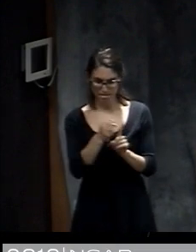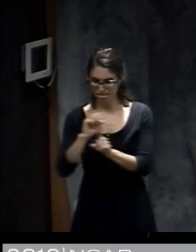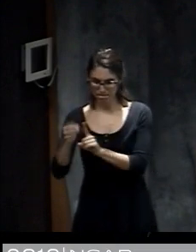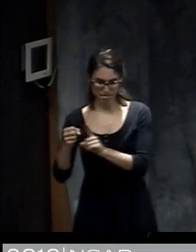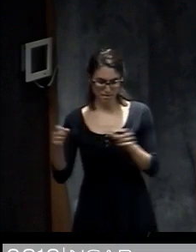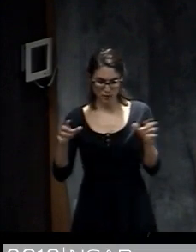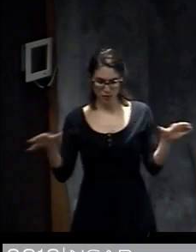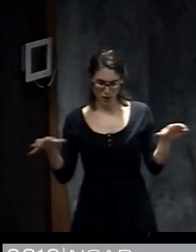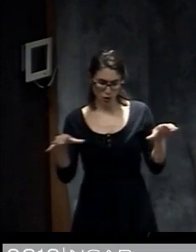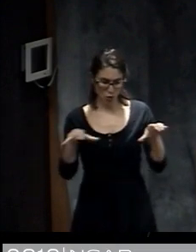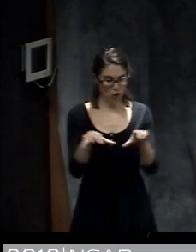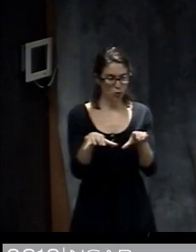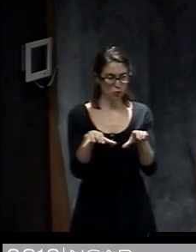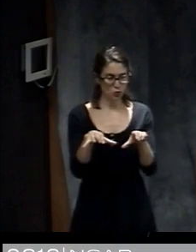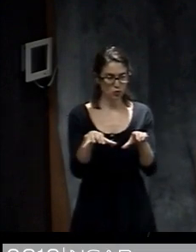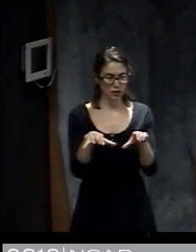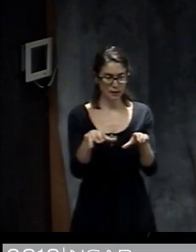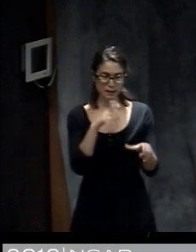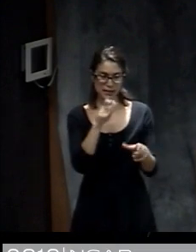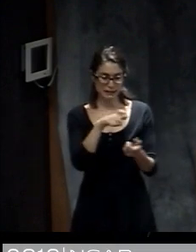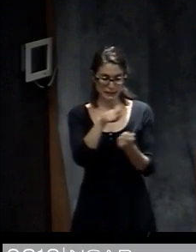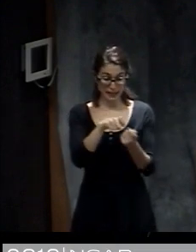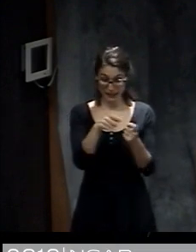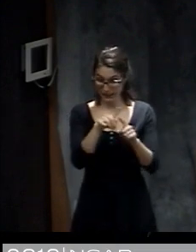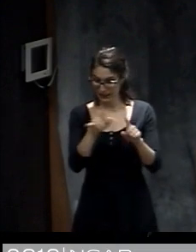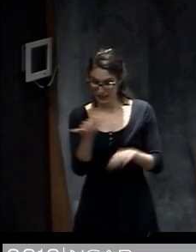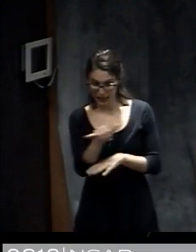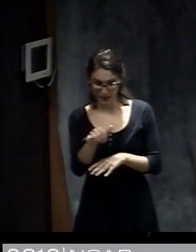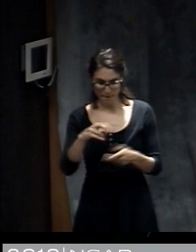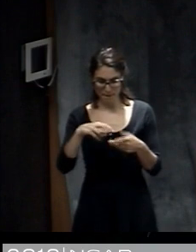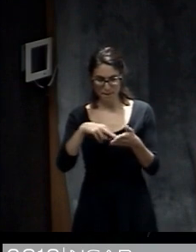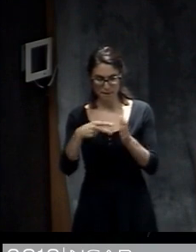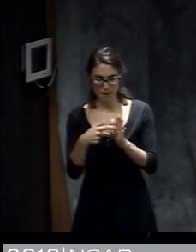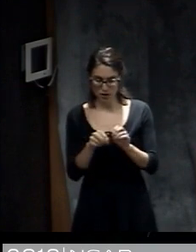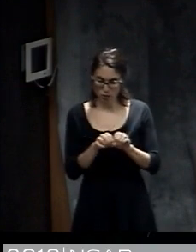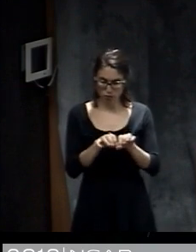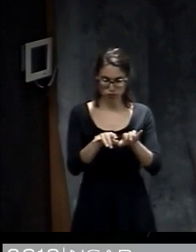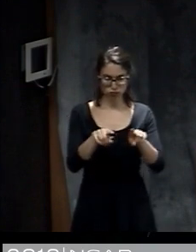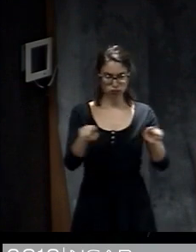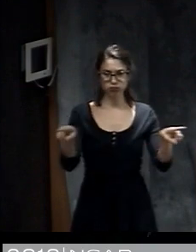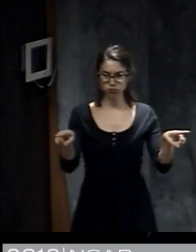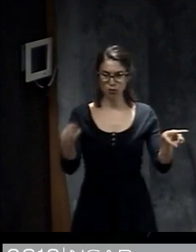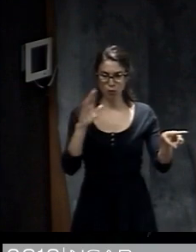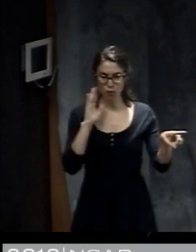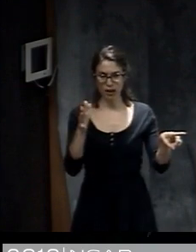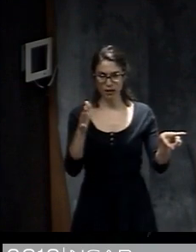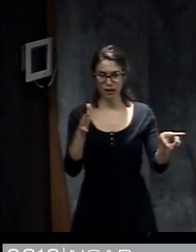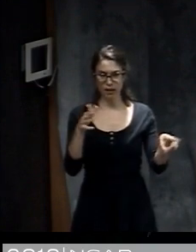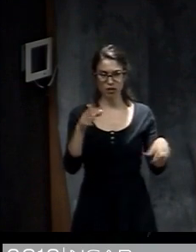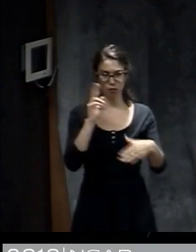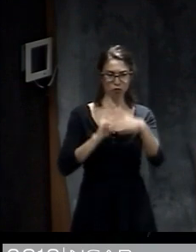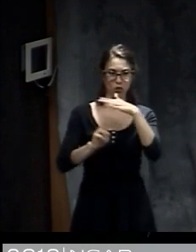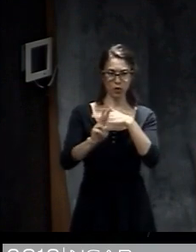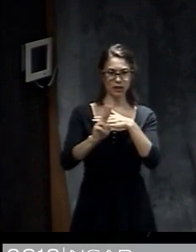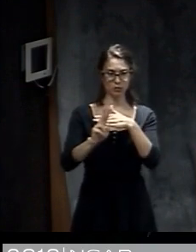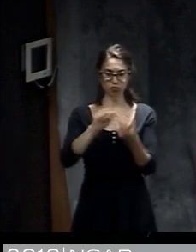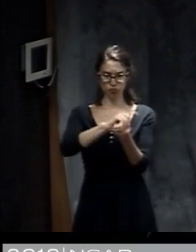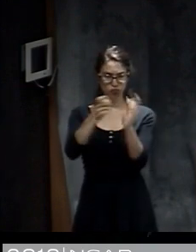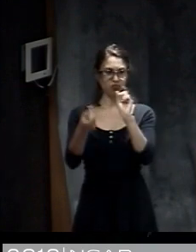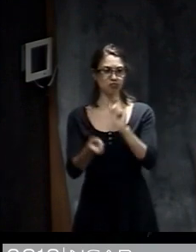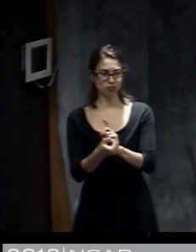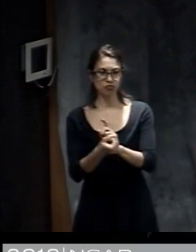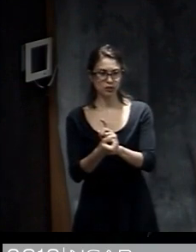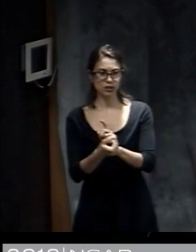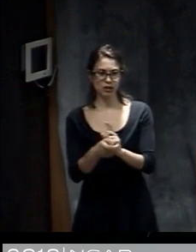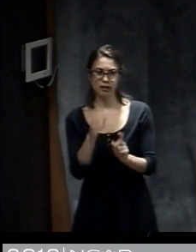to the atmosphere, the real atmosphere, but not exactly like it, that will diverge from the real atmosphere over time. And you'll end up with a forecast that's different than the actual